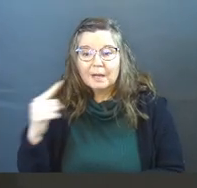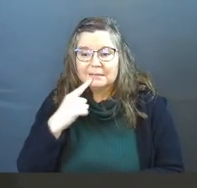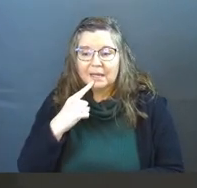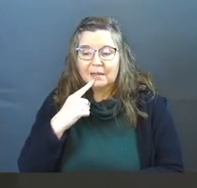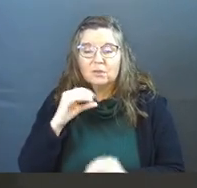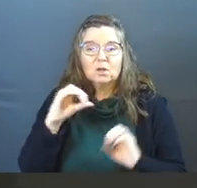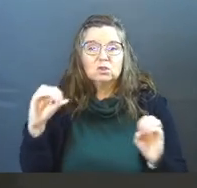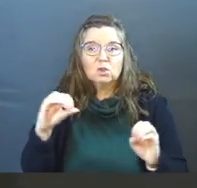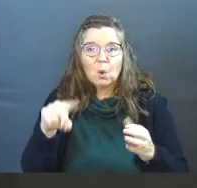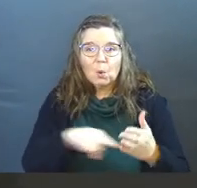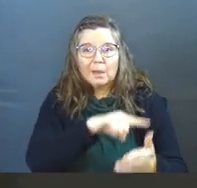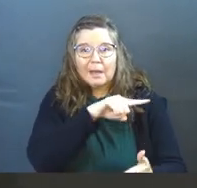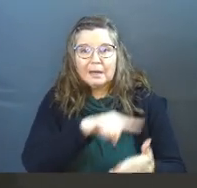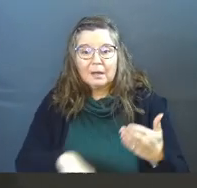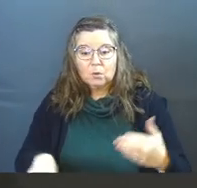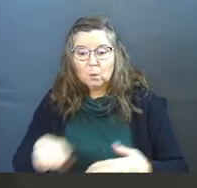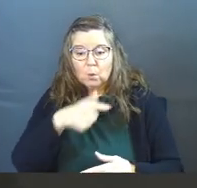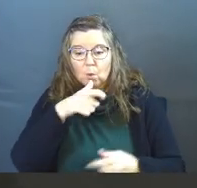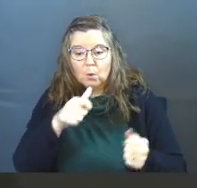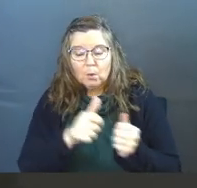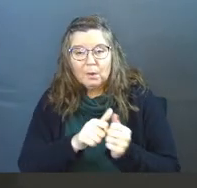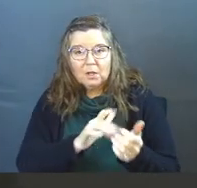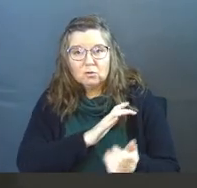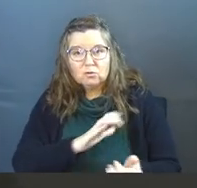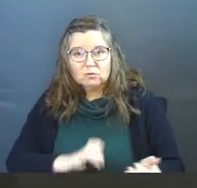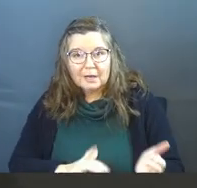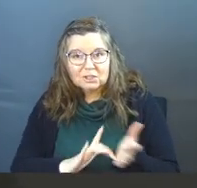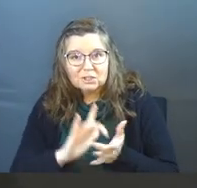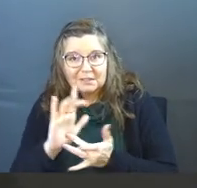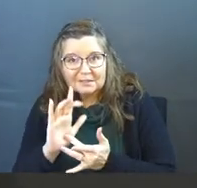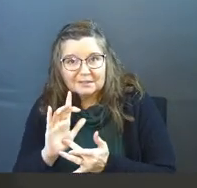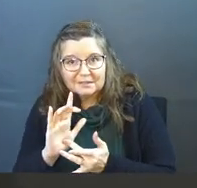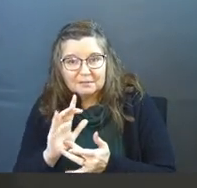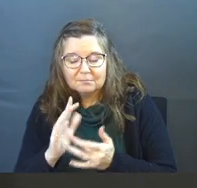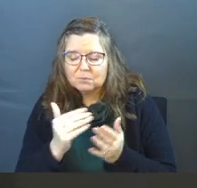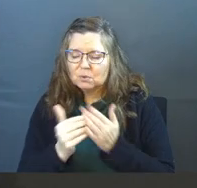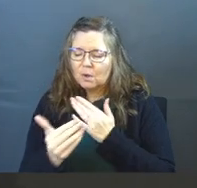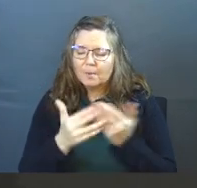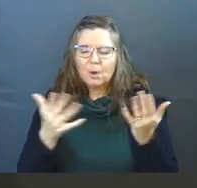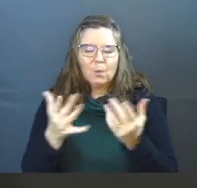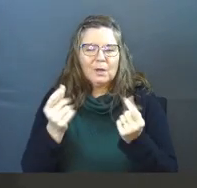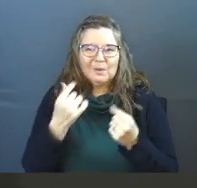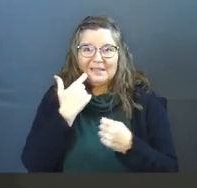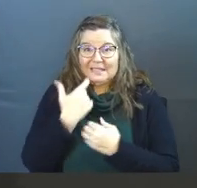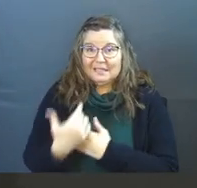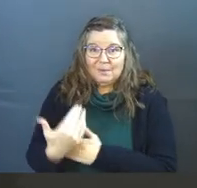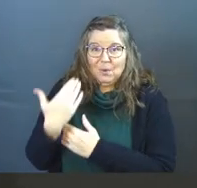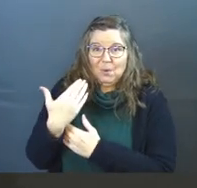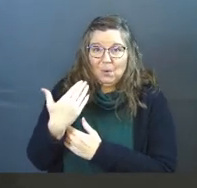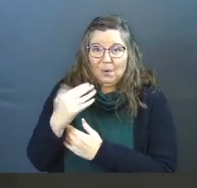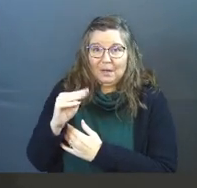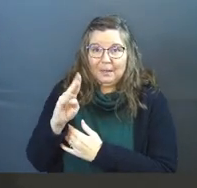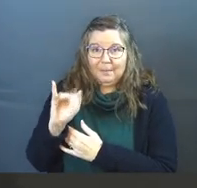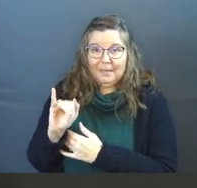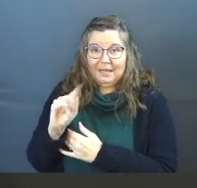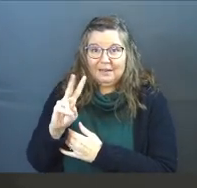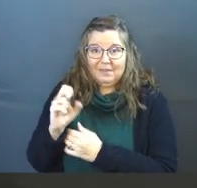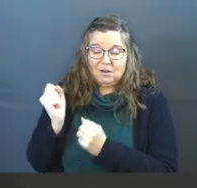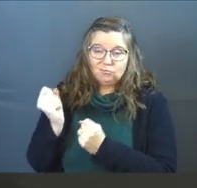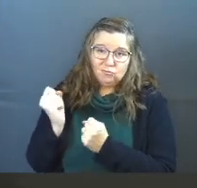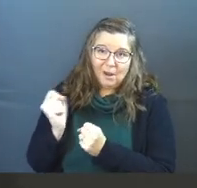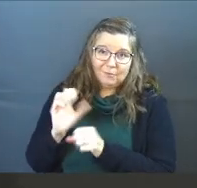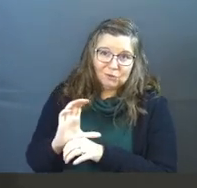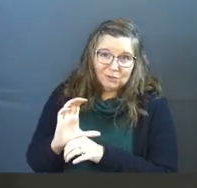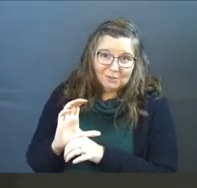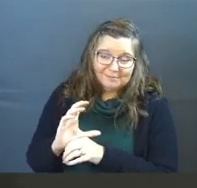there's therefore no condemnation for those who are in Christ Jesus, no matter what you did this morning in the minivan on the way to church,